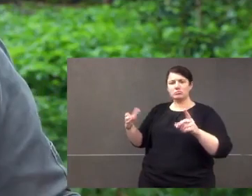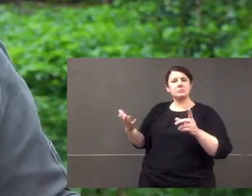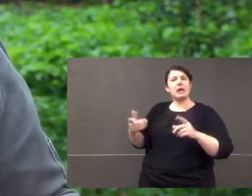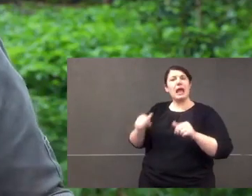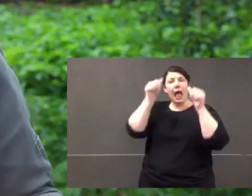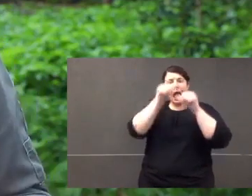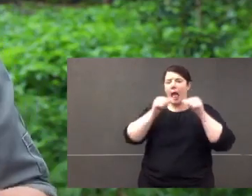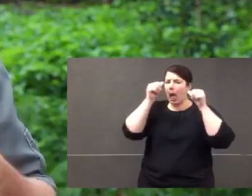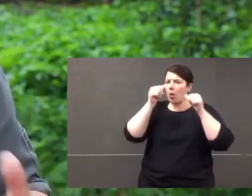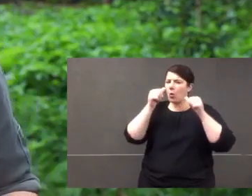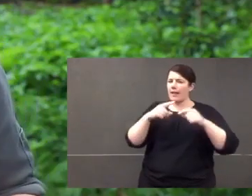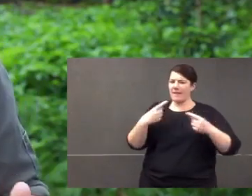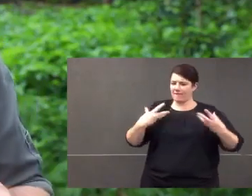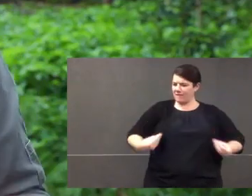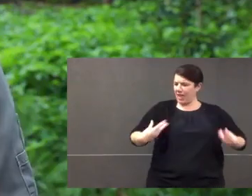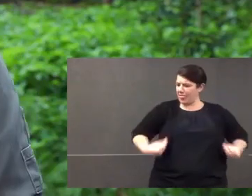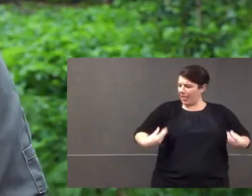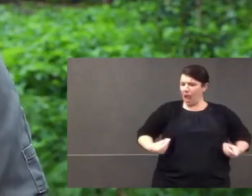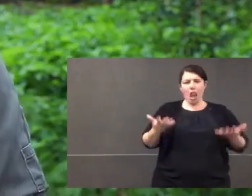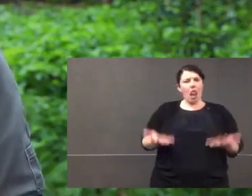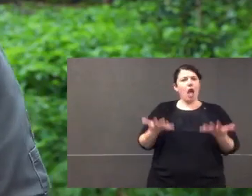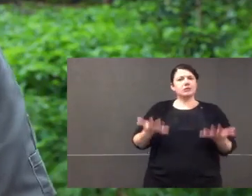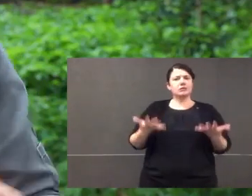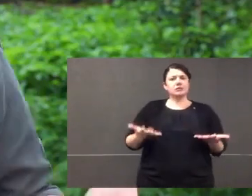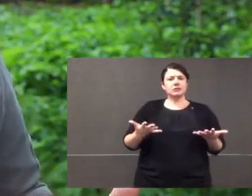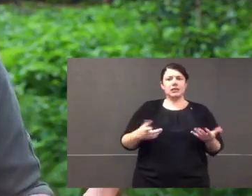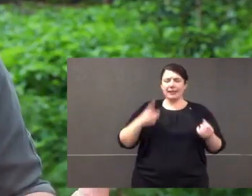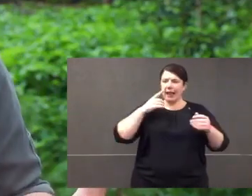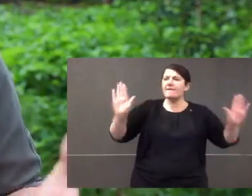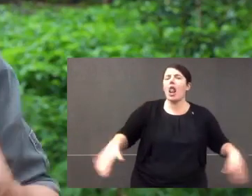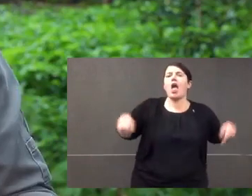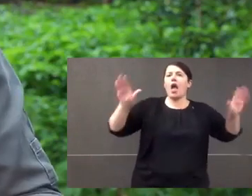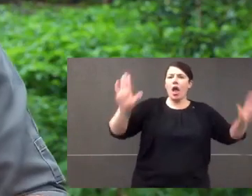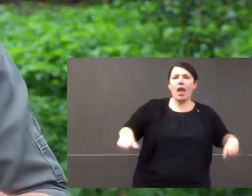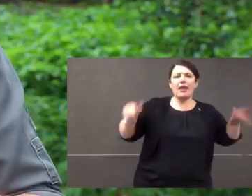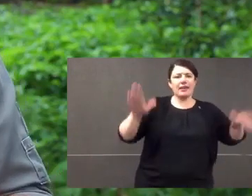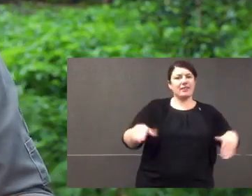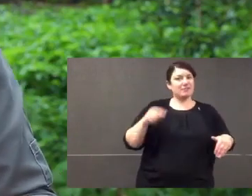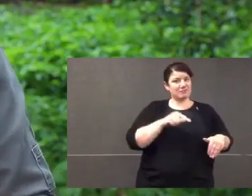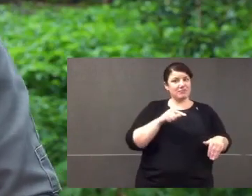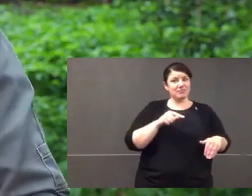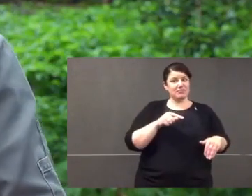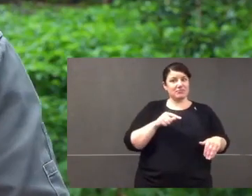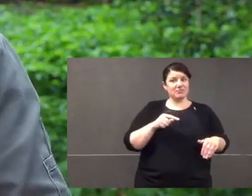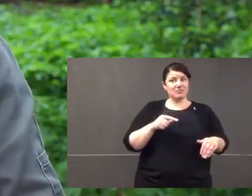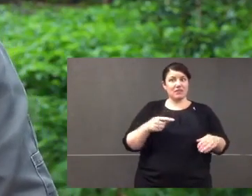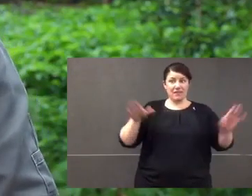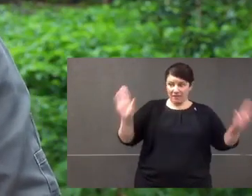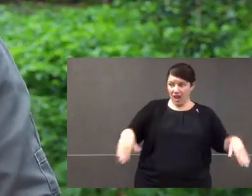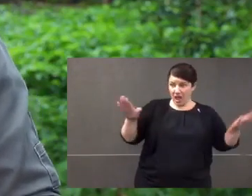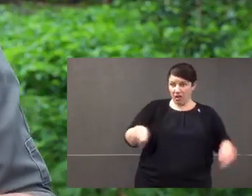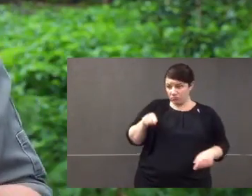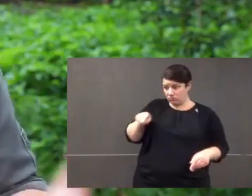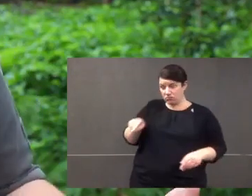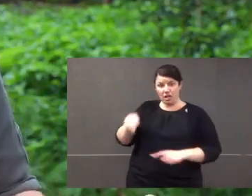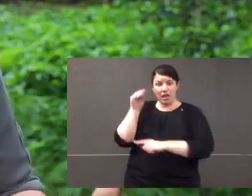feathers, but they're very different than feathers on, let's say, an owl. An owl has light feathers and flight feathers